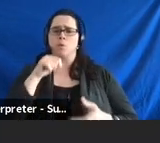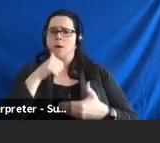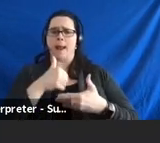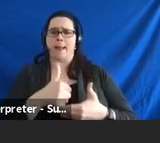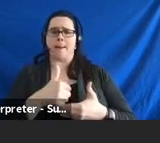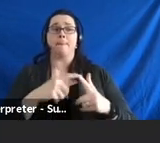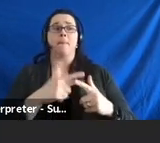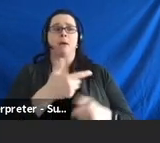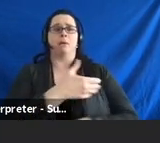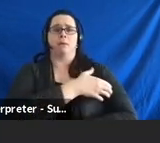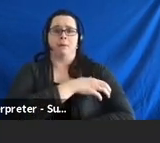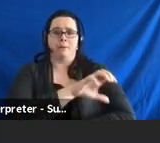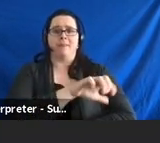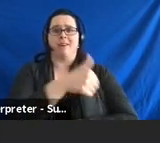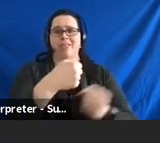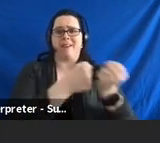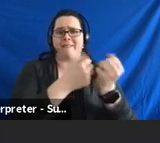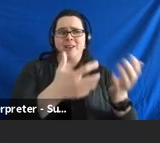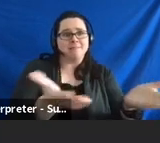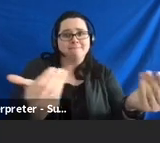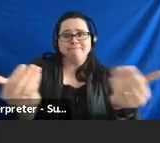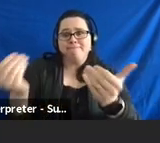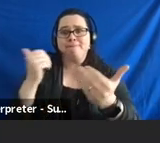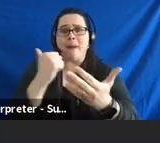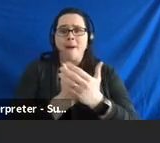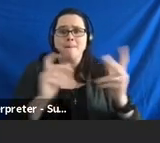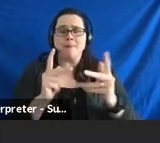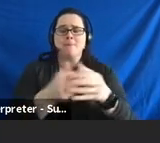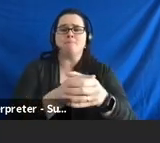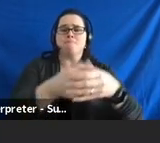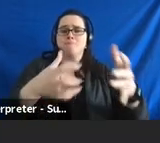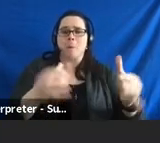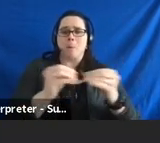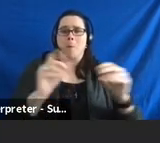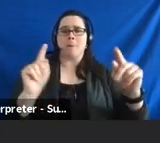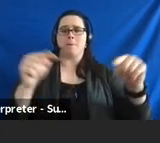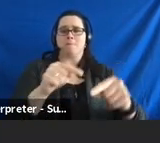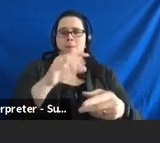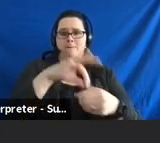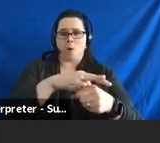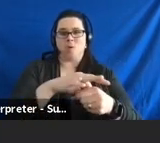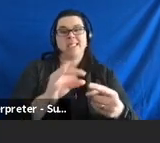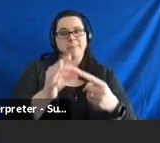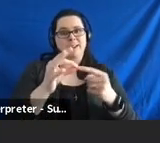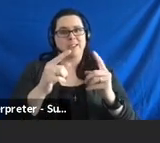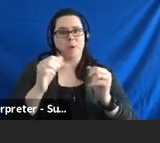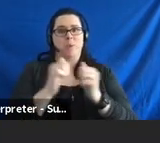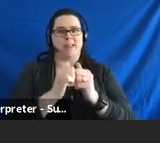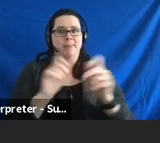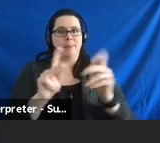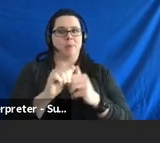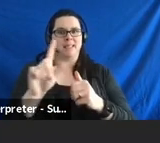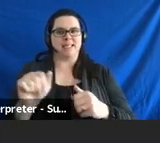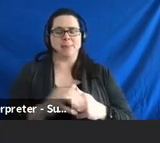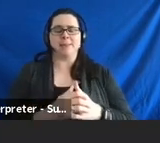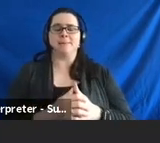it's other advocates working together to increase people, decrease the turnout for voters, especially amongst people with